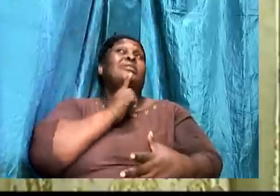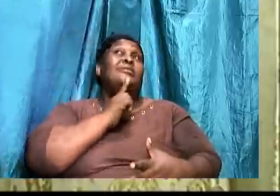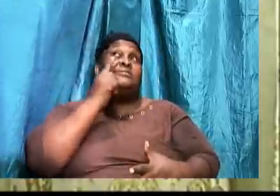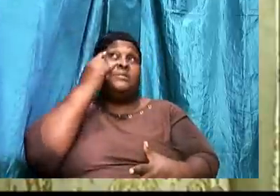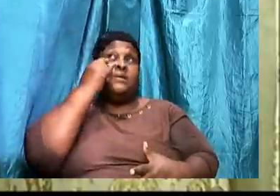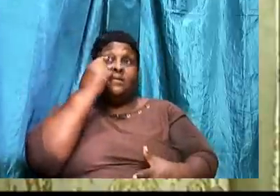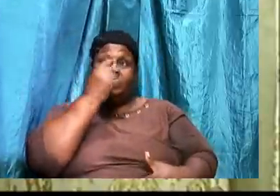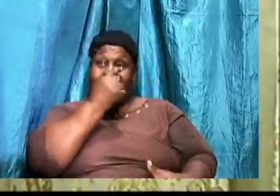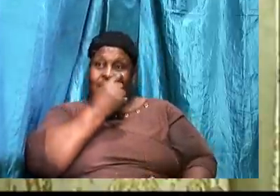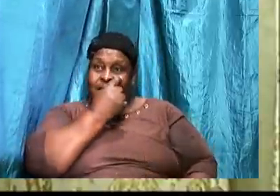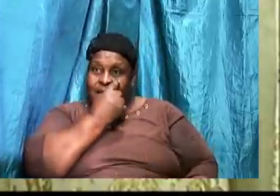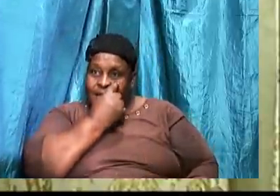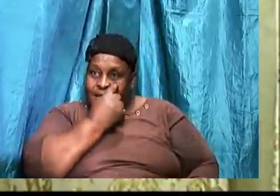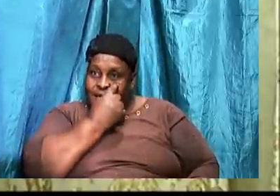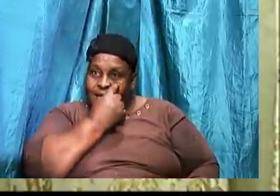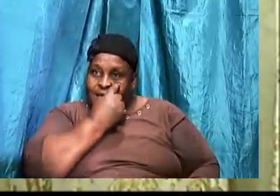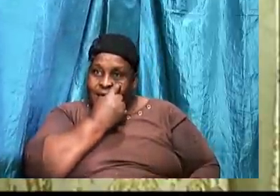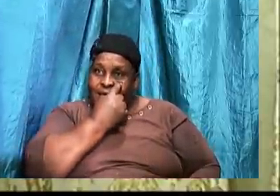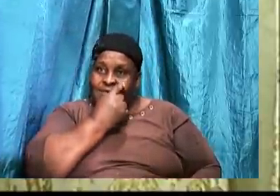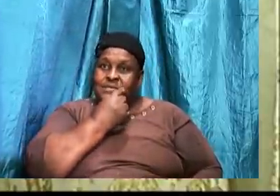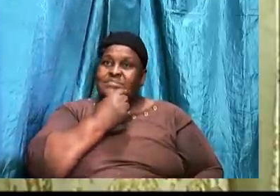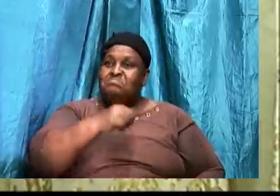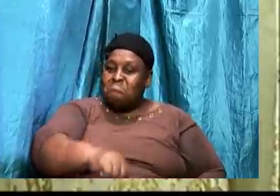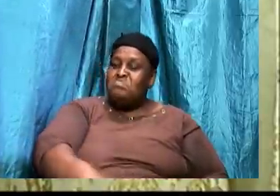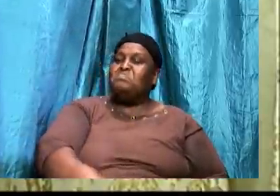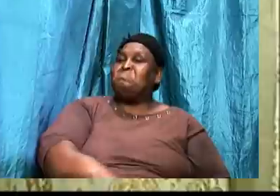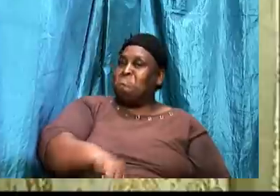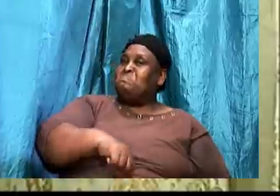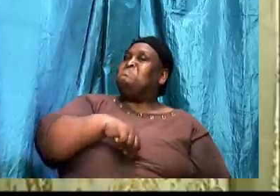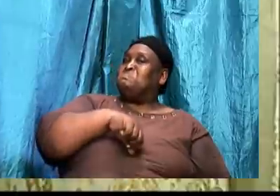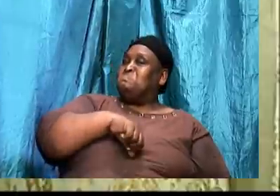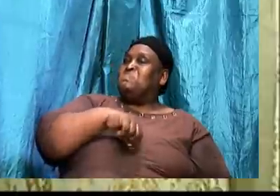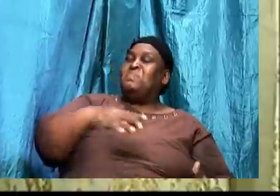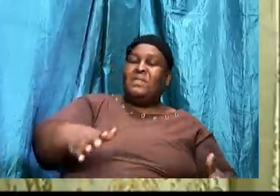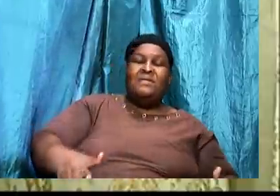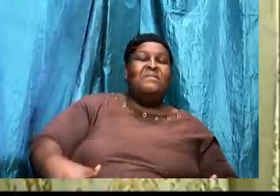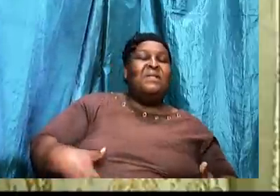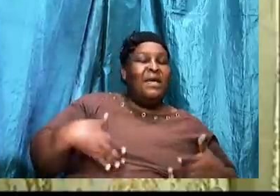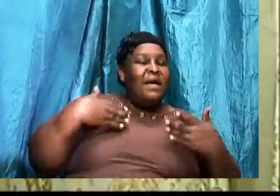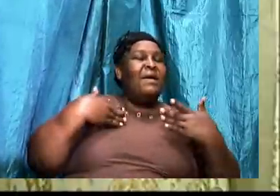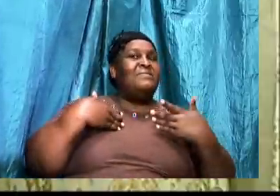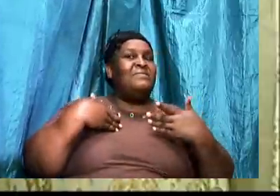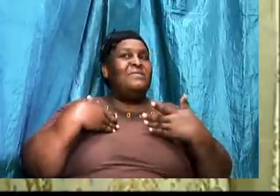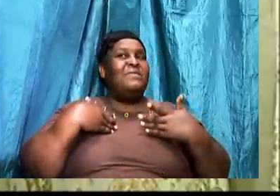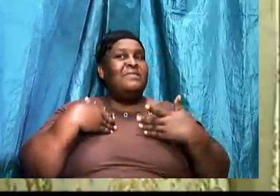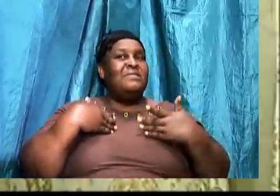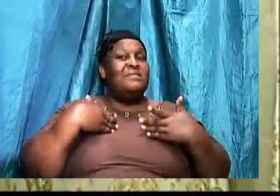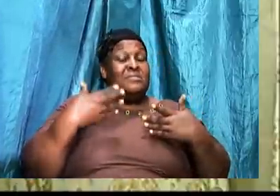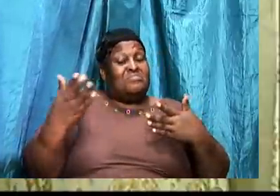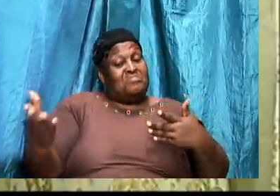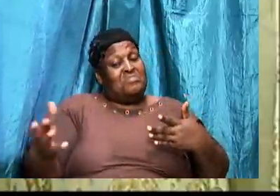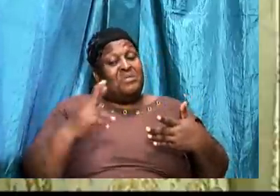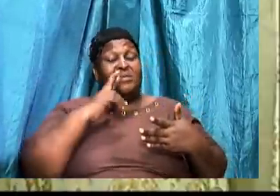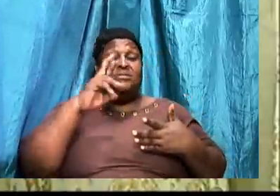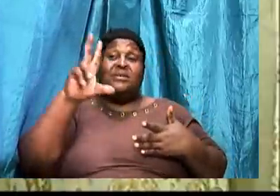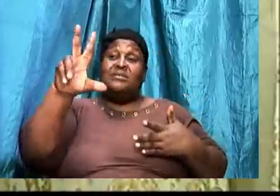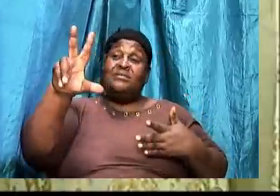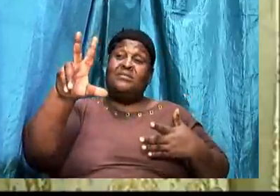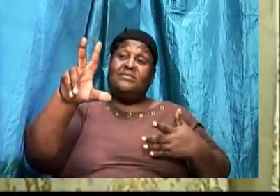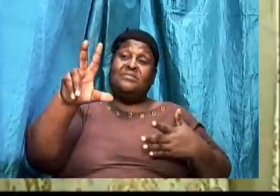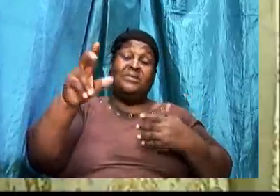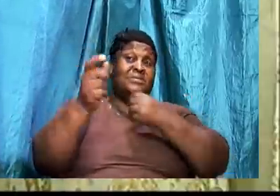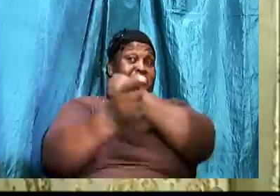eyes. And the pride of life. Simply stated. These are the three temptations to sin.